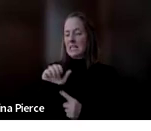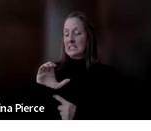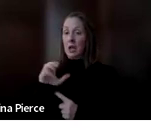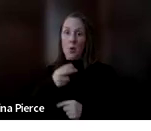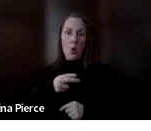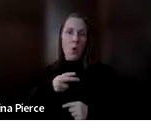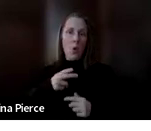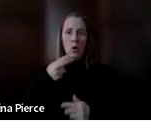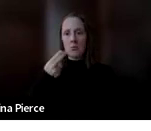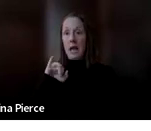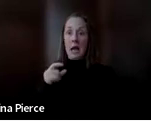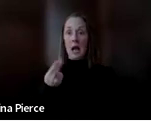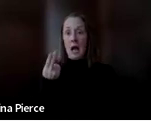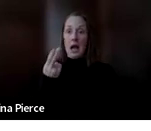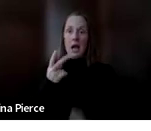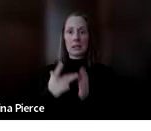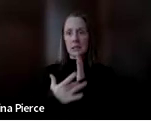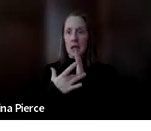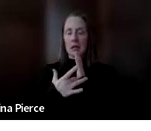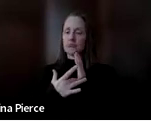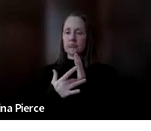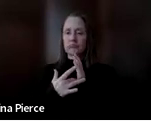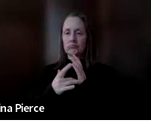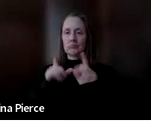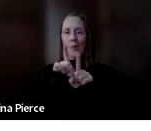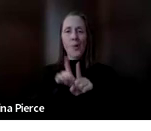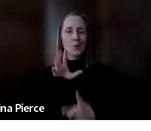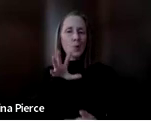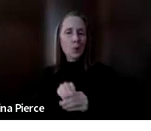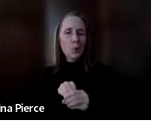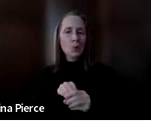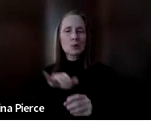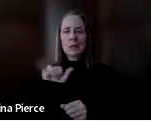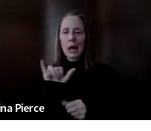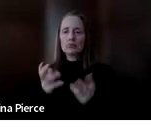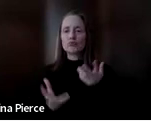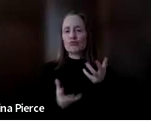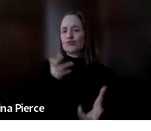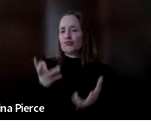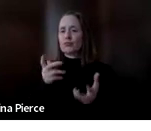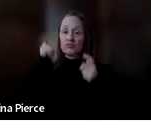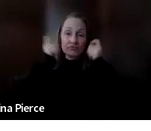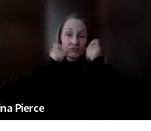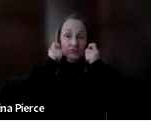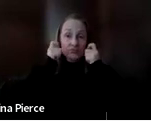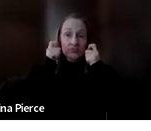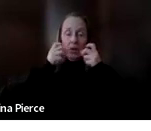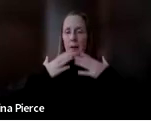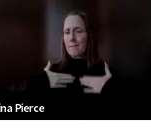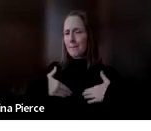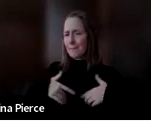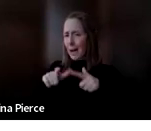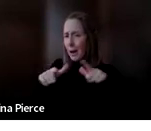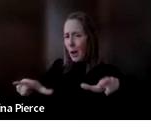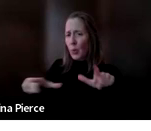systems, things like that. But AAC also includes things like gestures, facial expressions, body language,